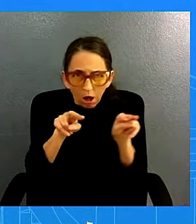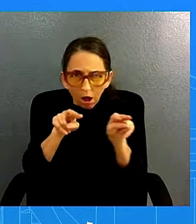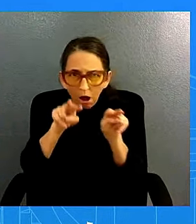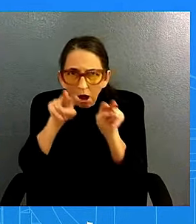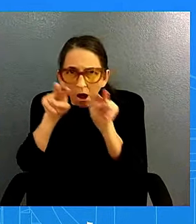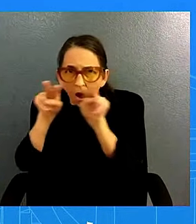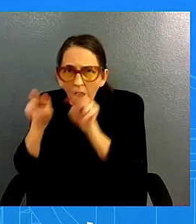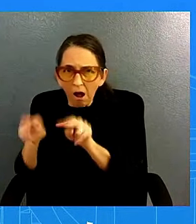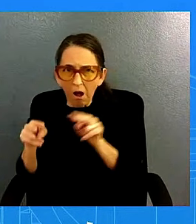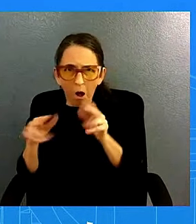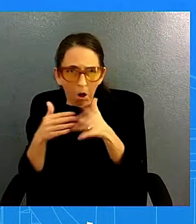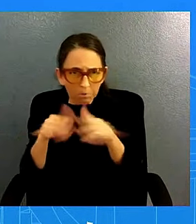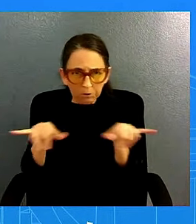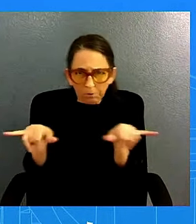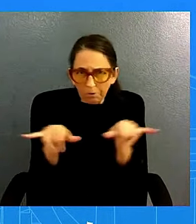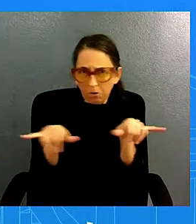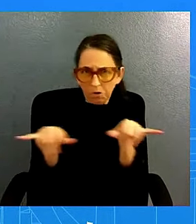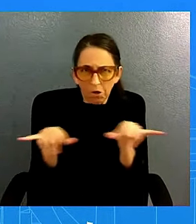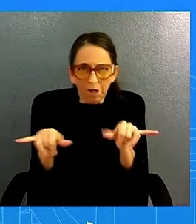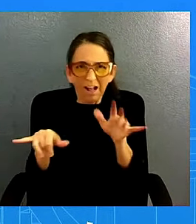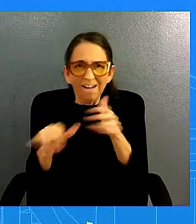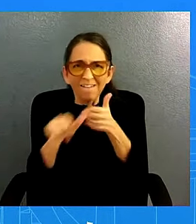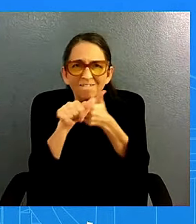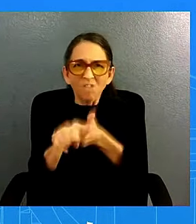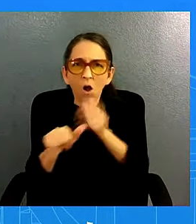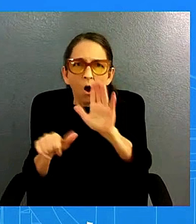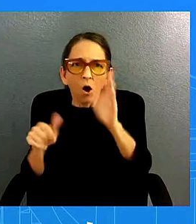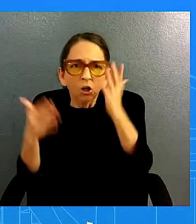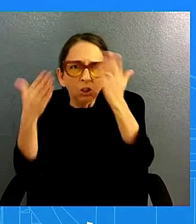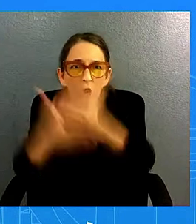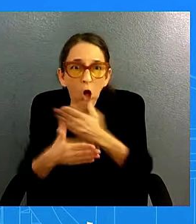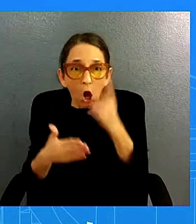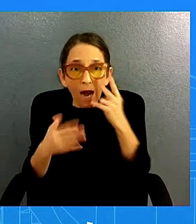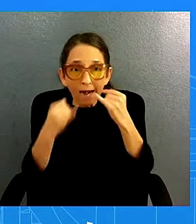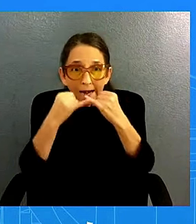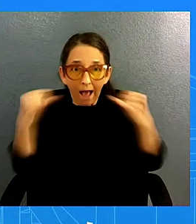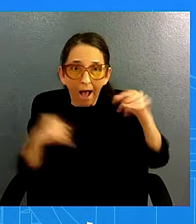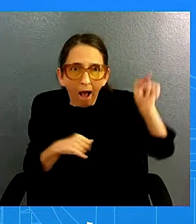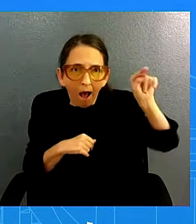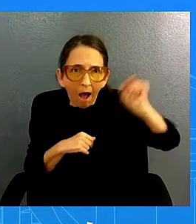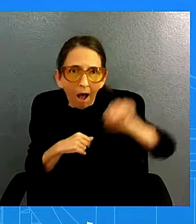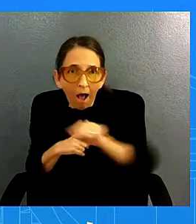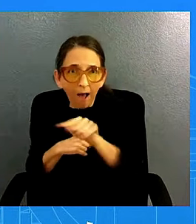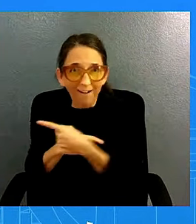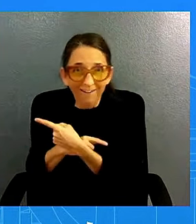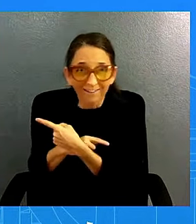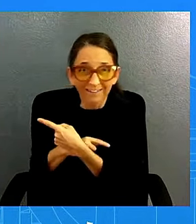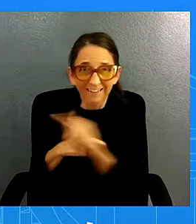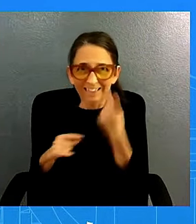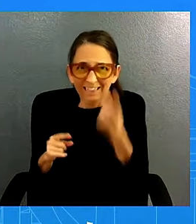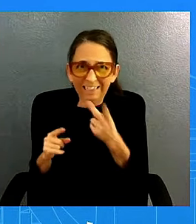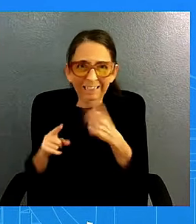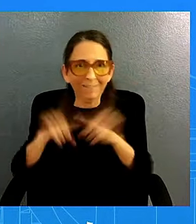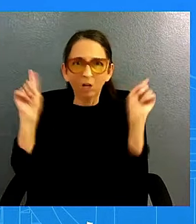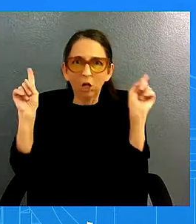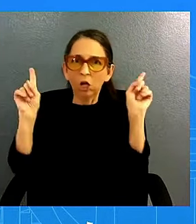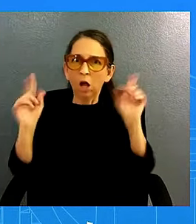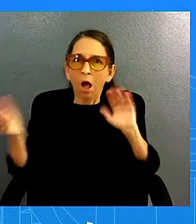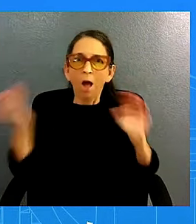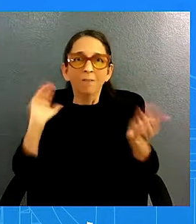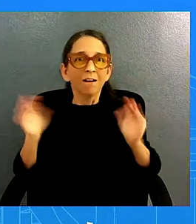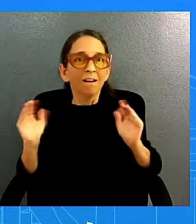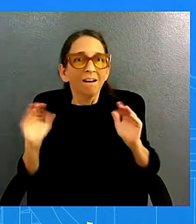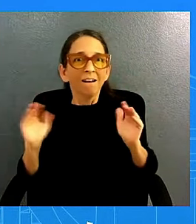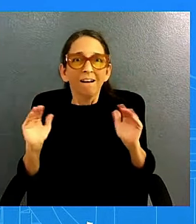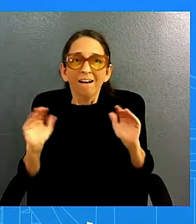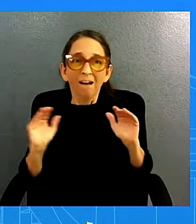which is the actual line next slide that gets very different when you look at the unemployment rate in fact the title of our blog is is